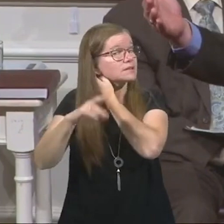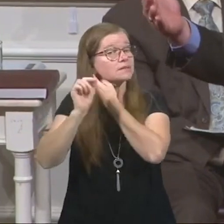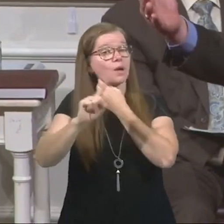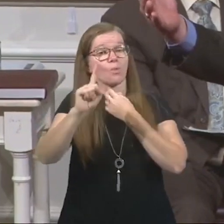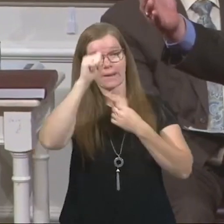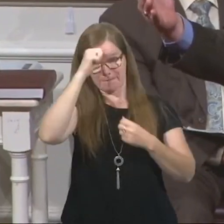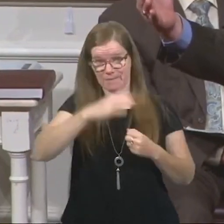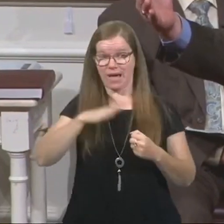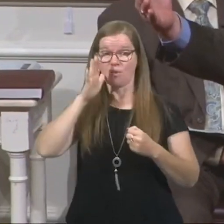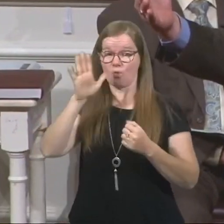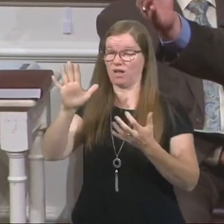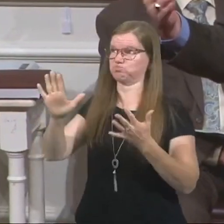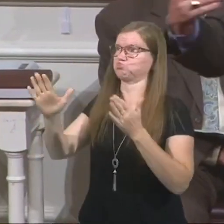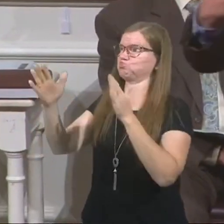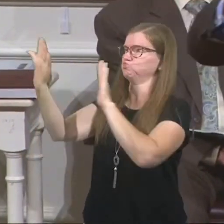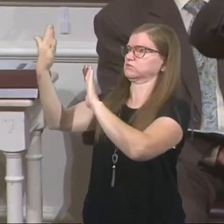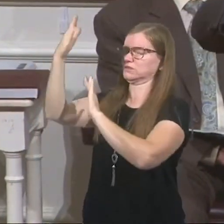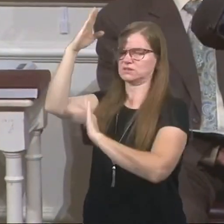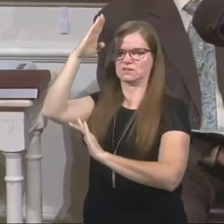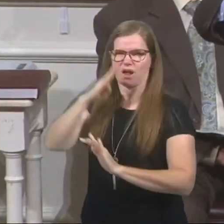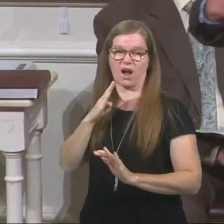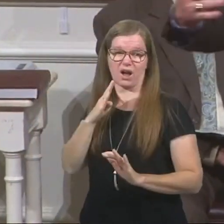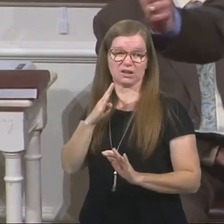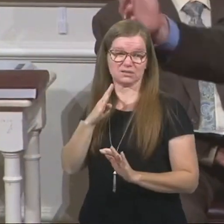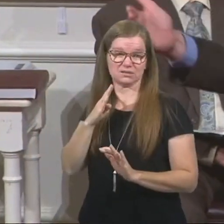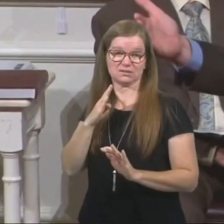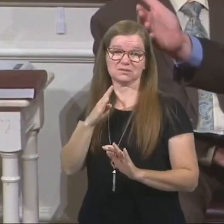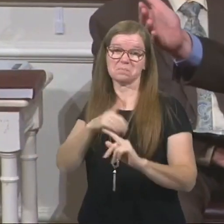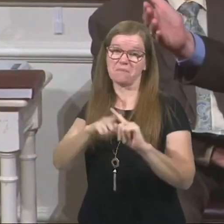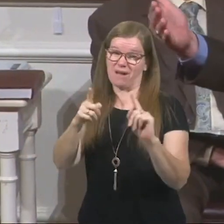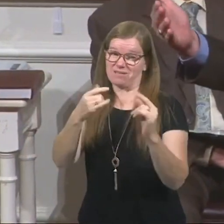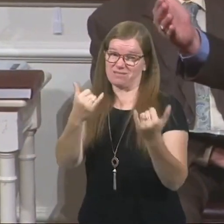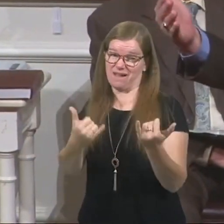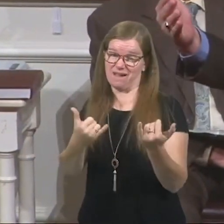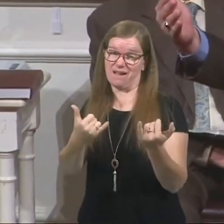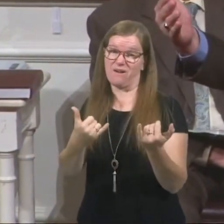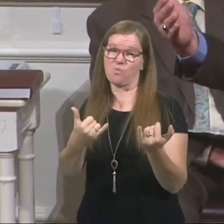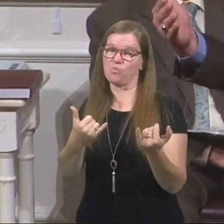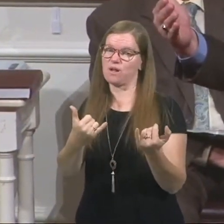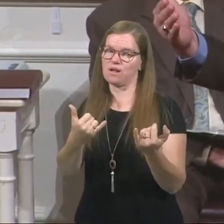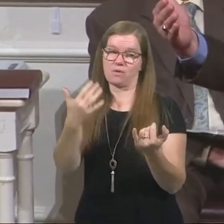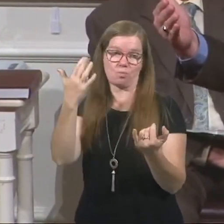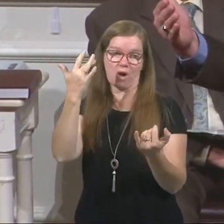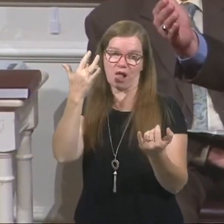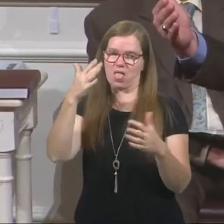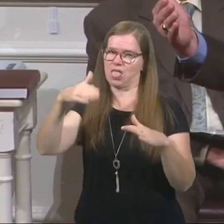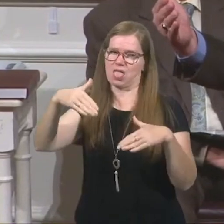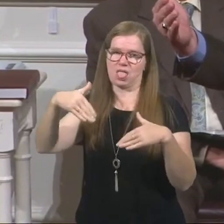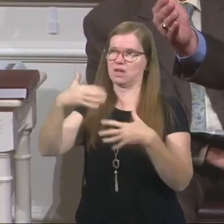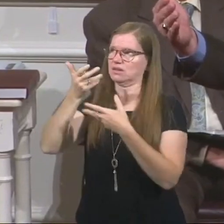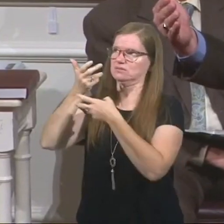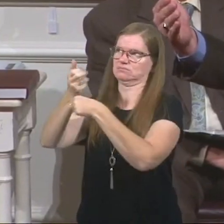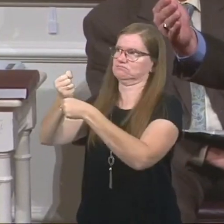before God. And this time is because they have not put their faith in Christ.